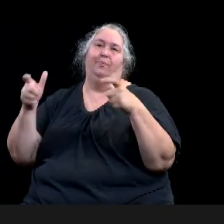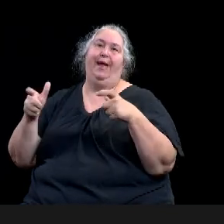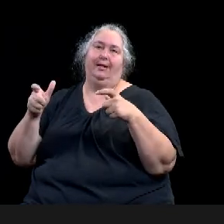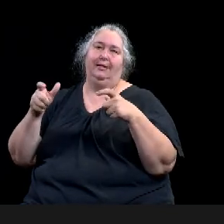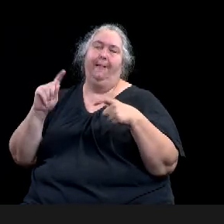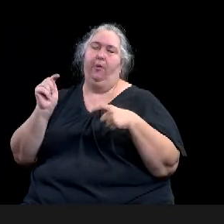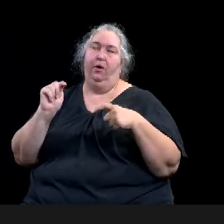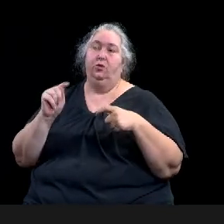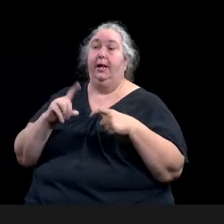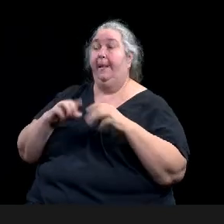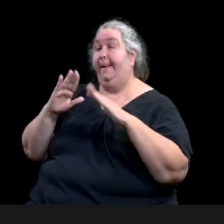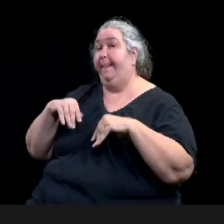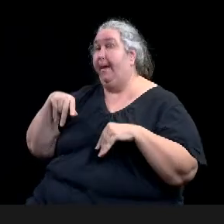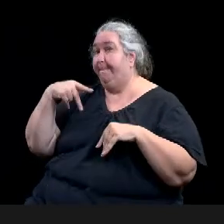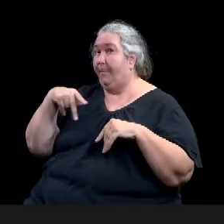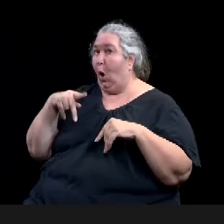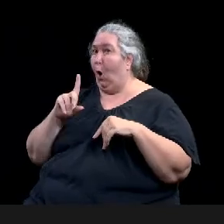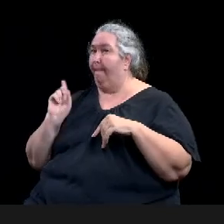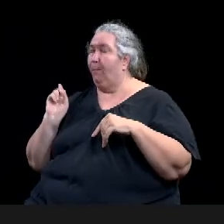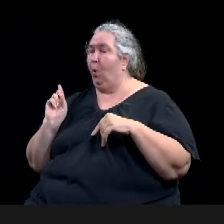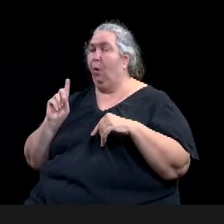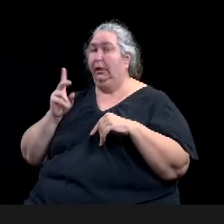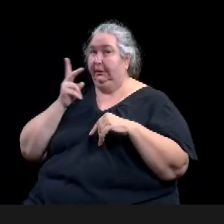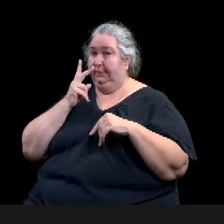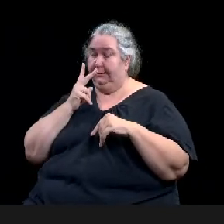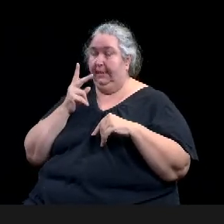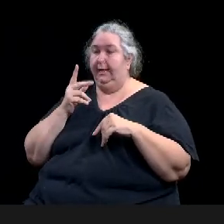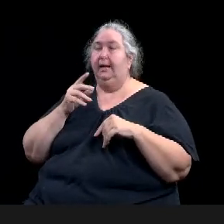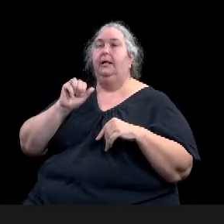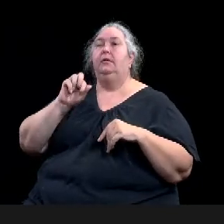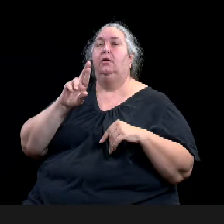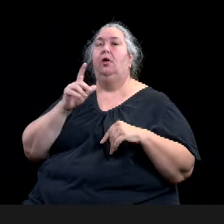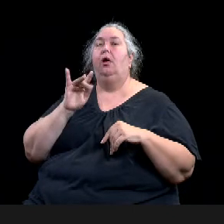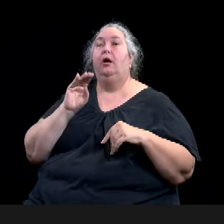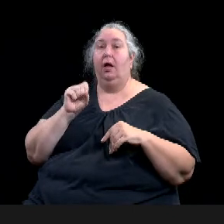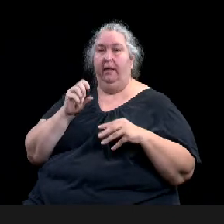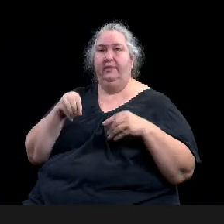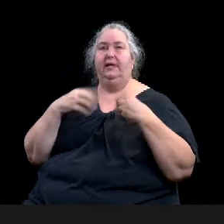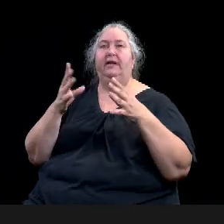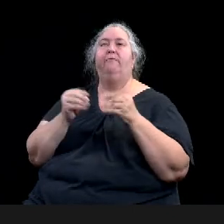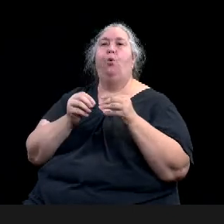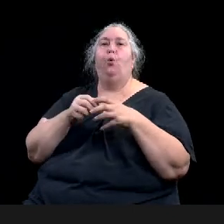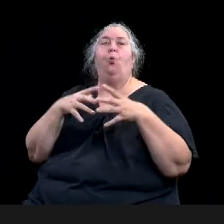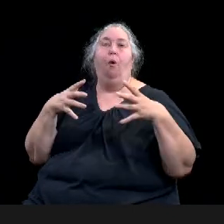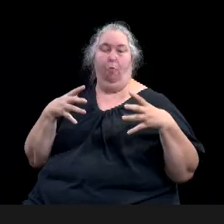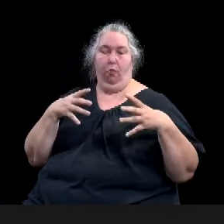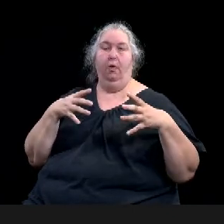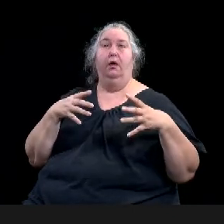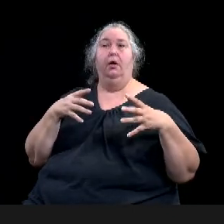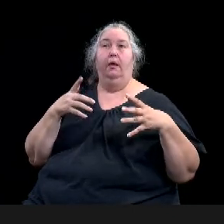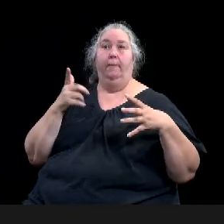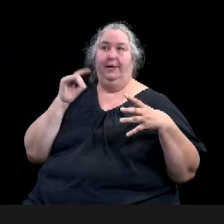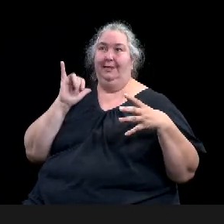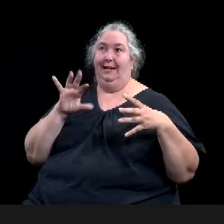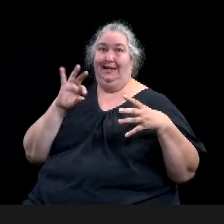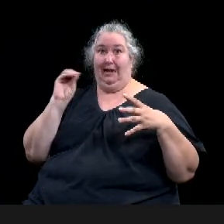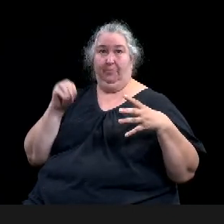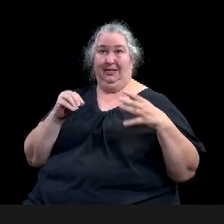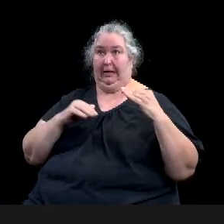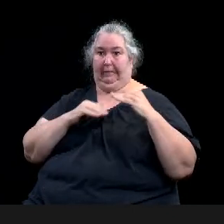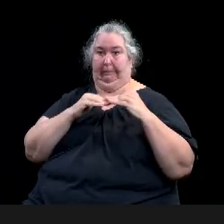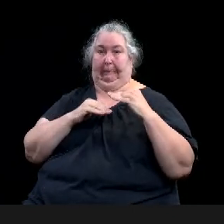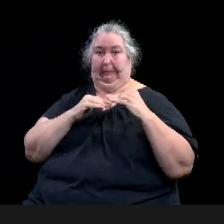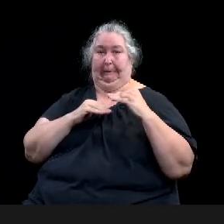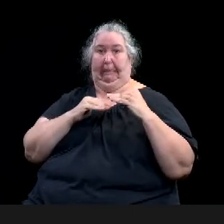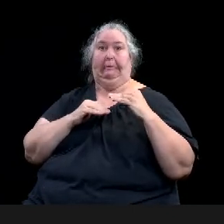because of that 90% capacity. And then, um, collections offices and workshop are all this light green that